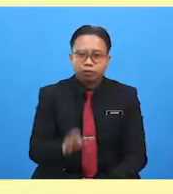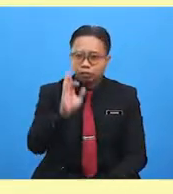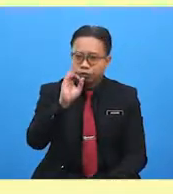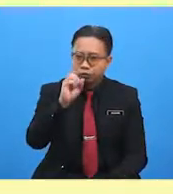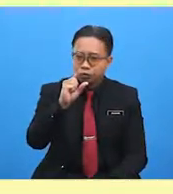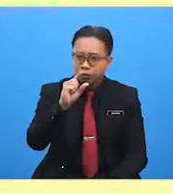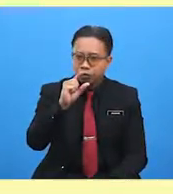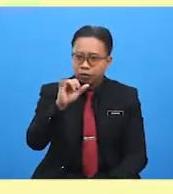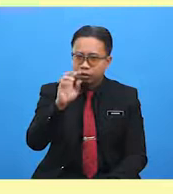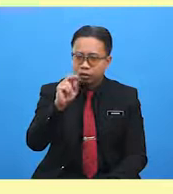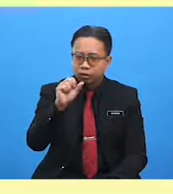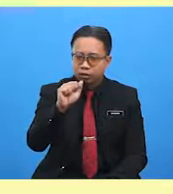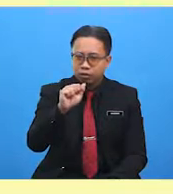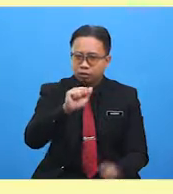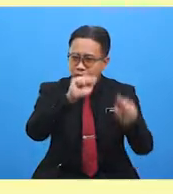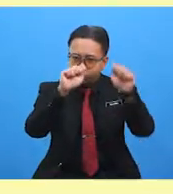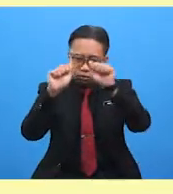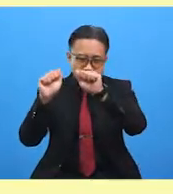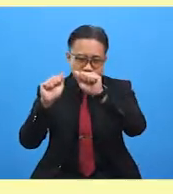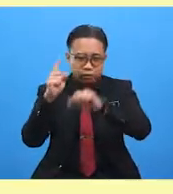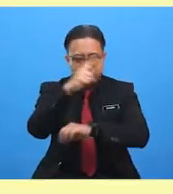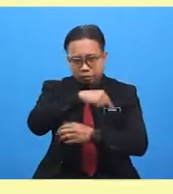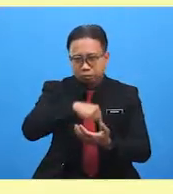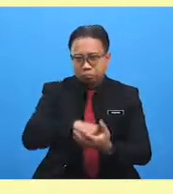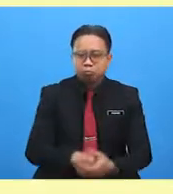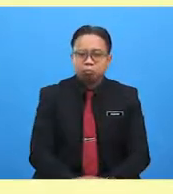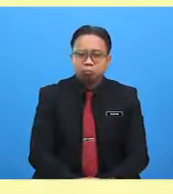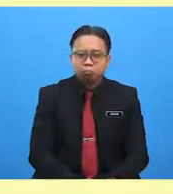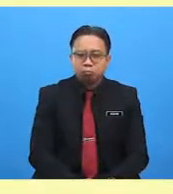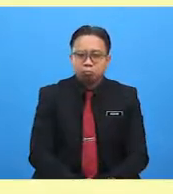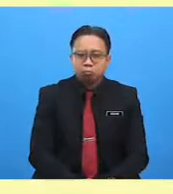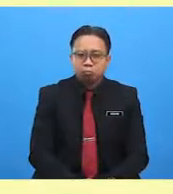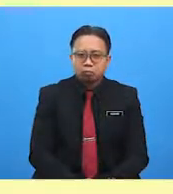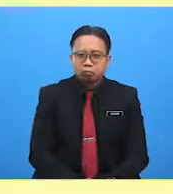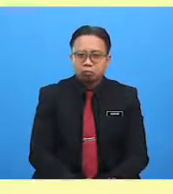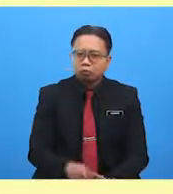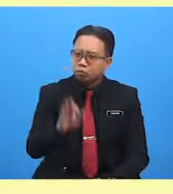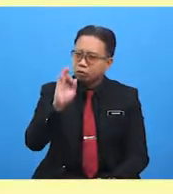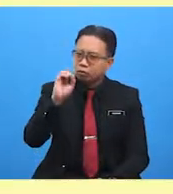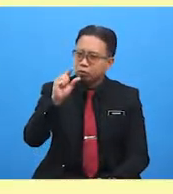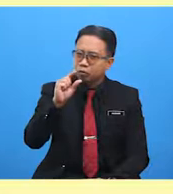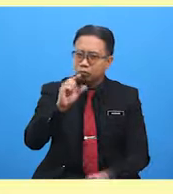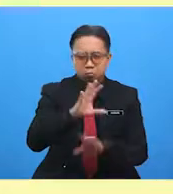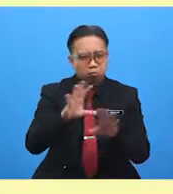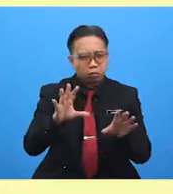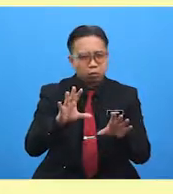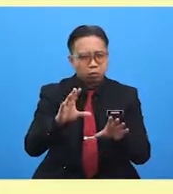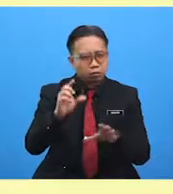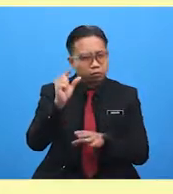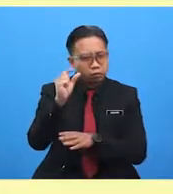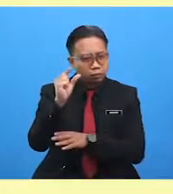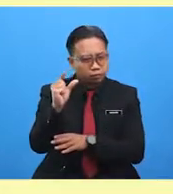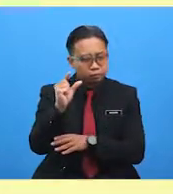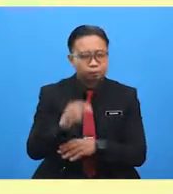It's a foggy day. There's some fog, but it's not too thick. The